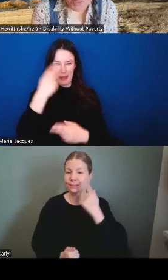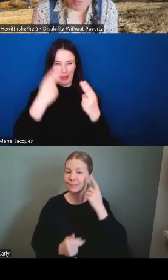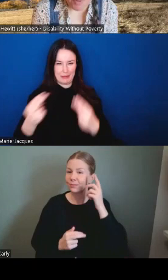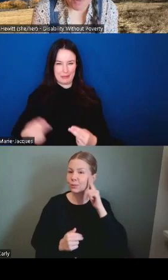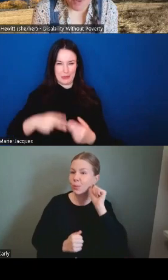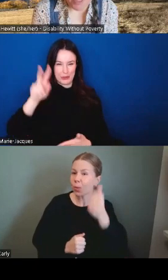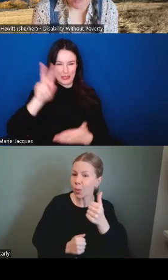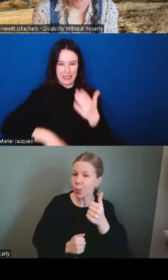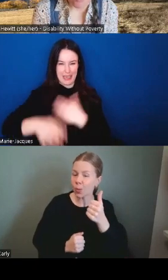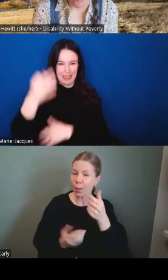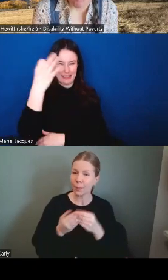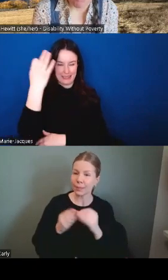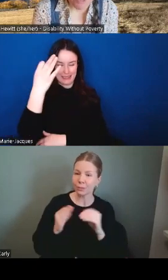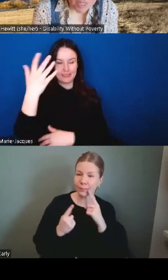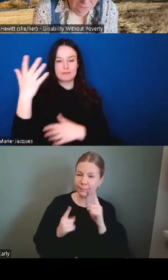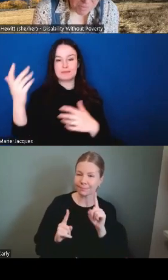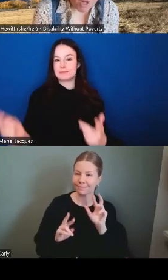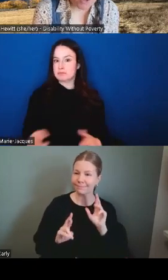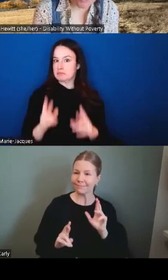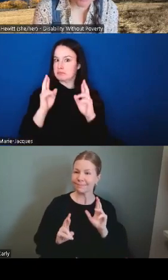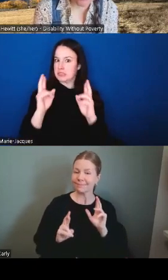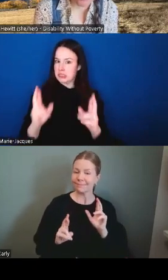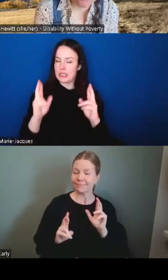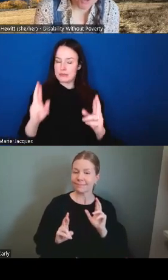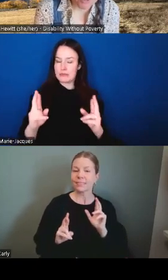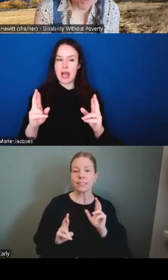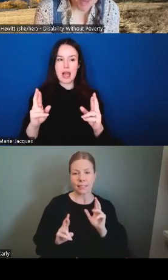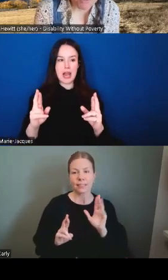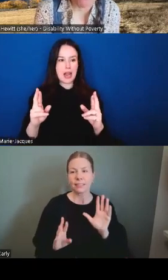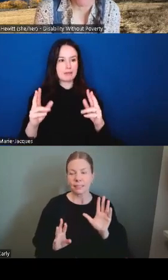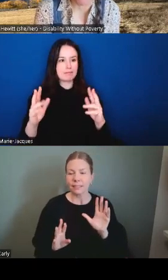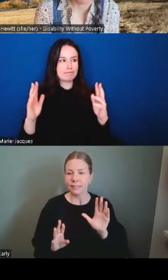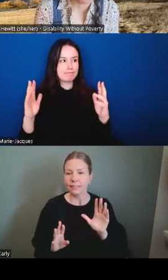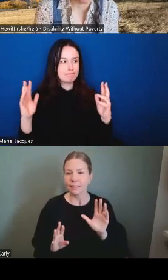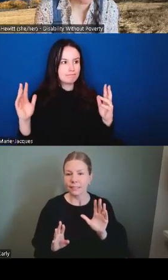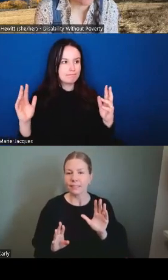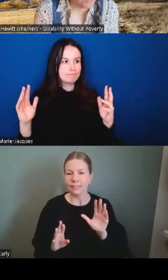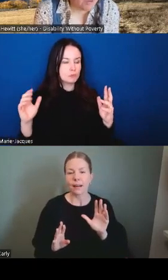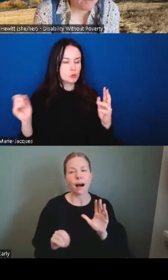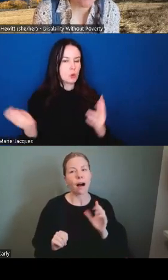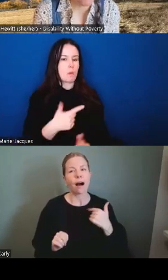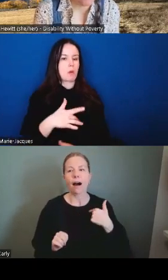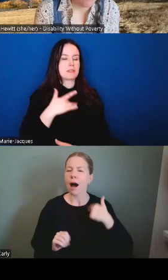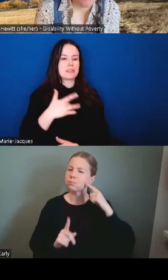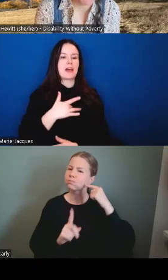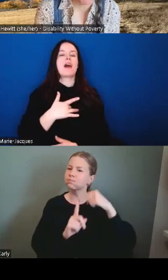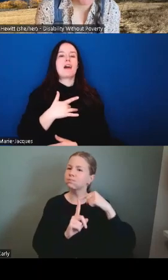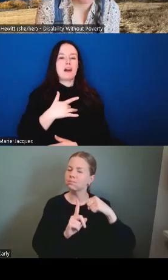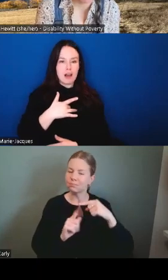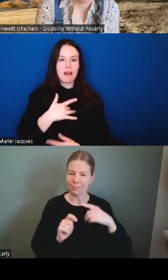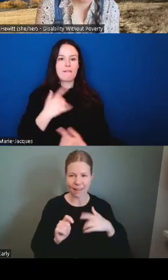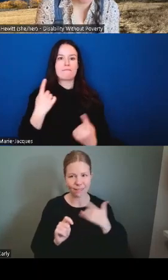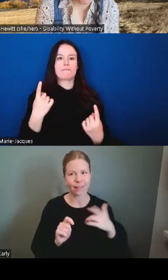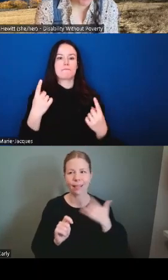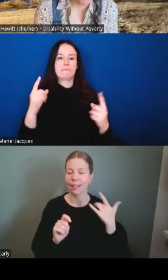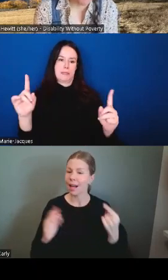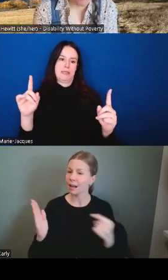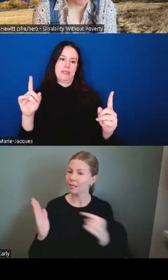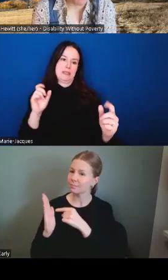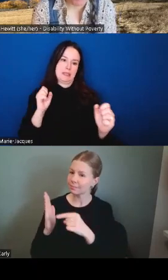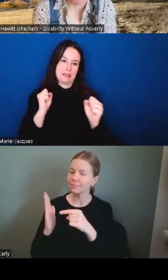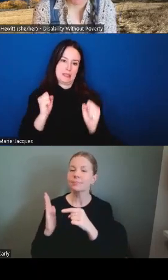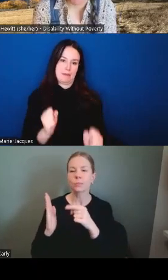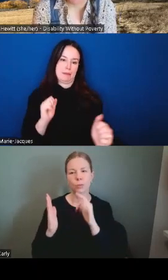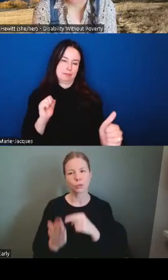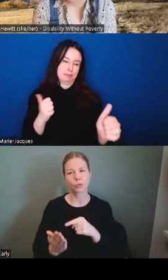going to be feeling that we are a step closer to a funded benefit that will lift all disabled people in